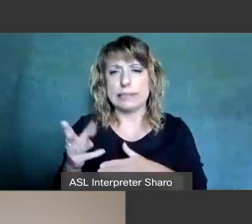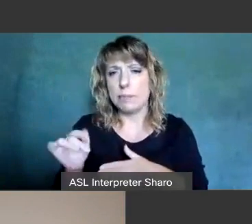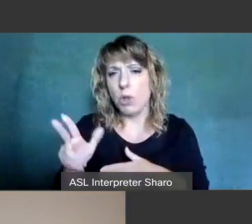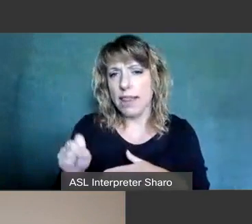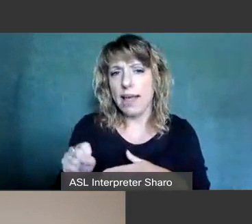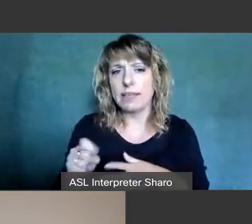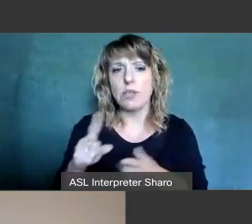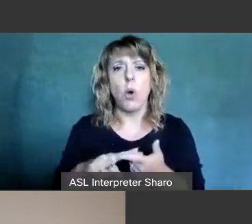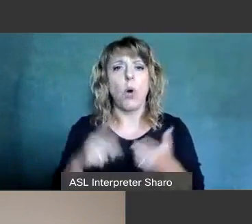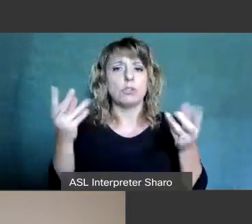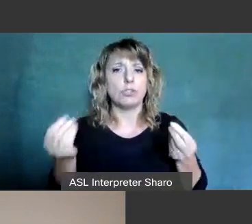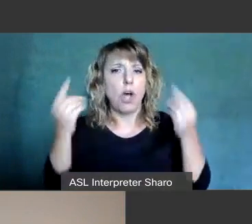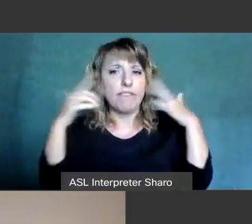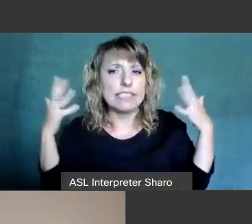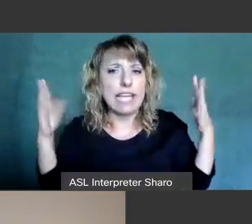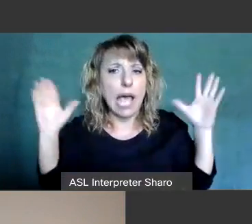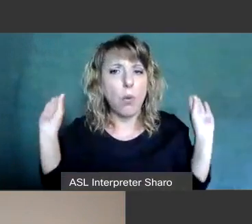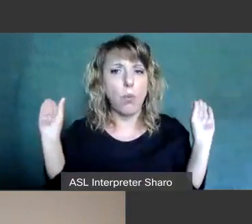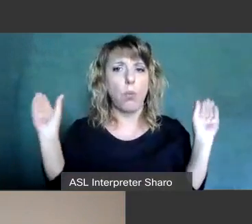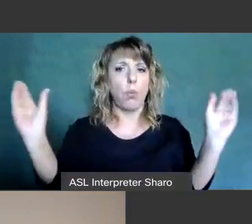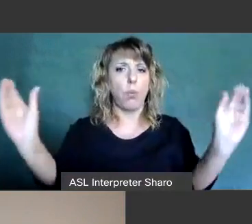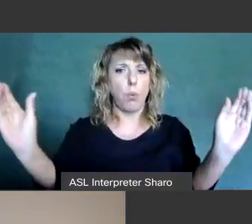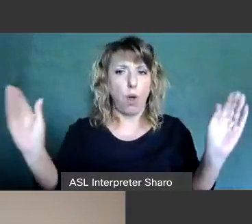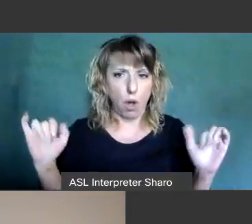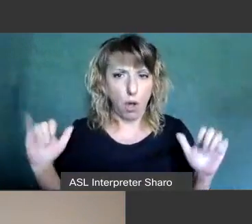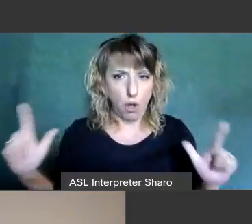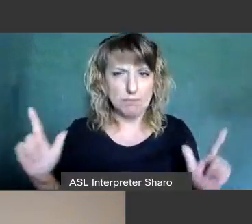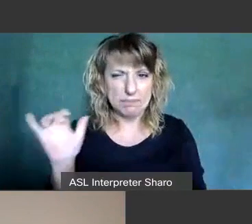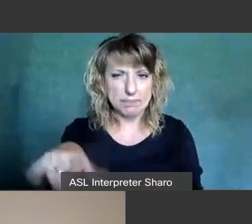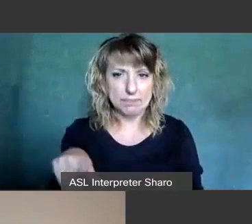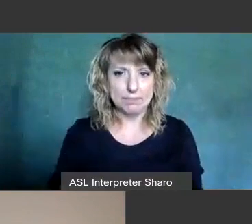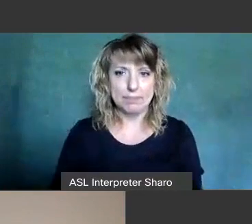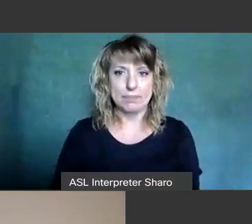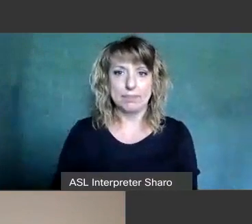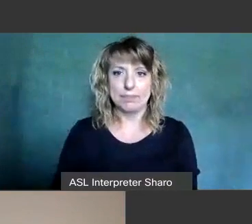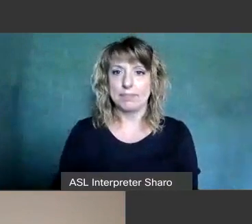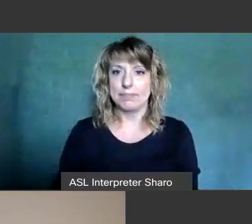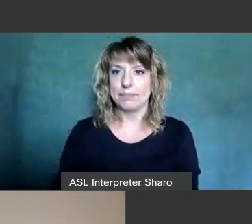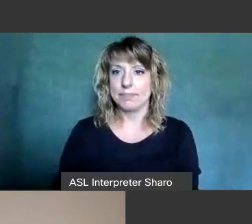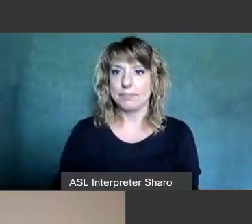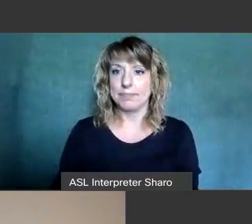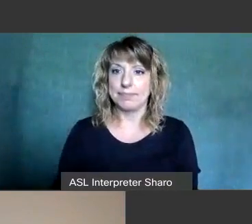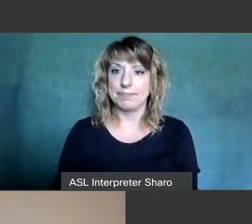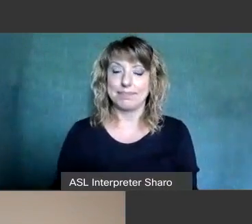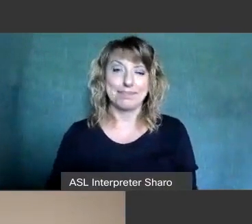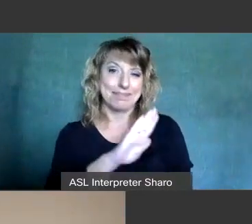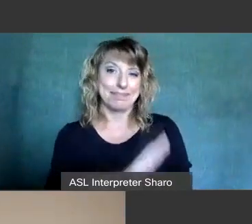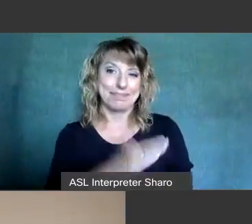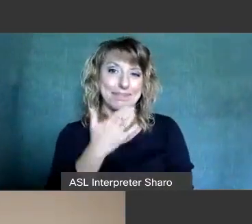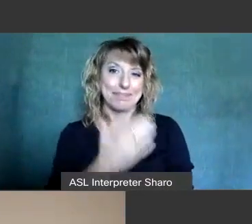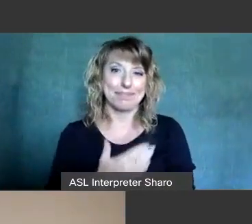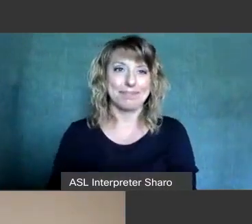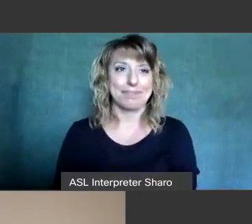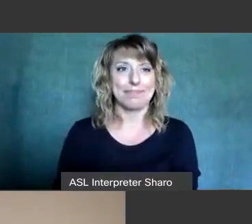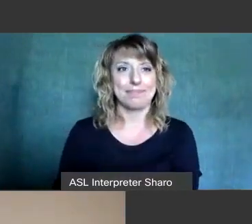dampening walls things like that great thank you